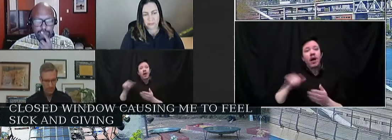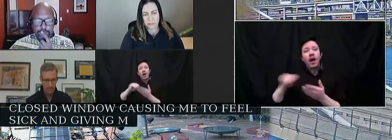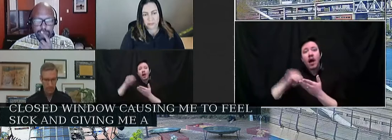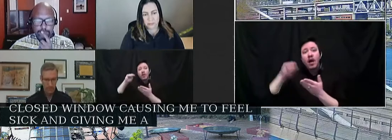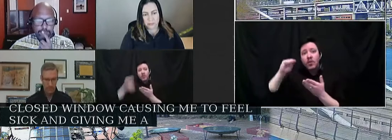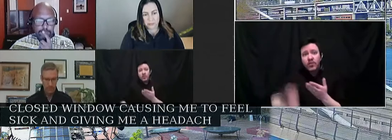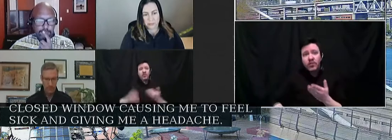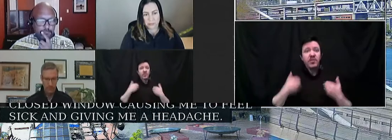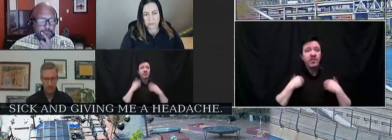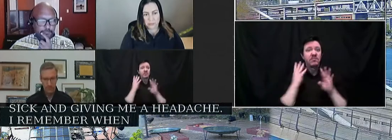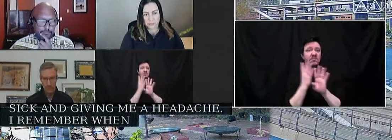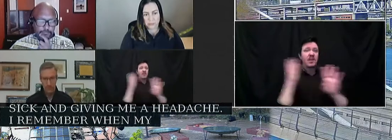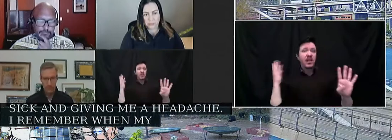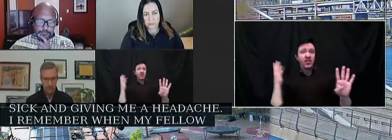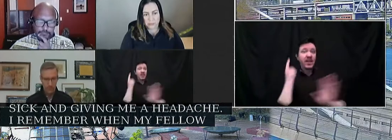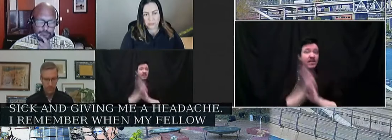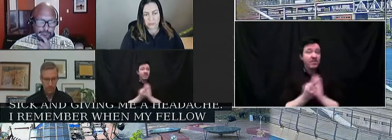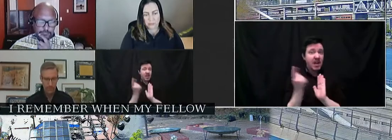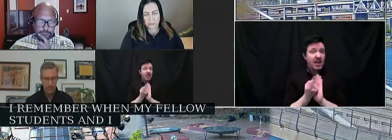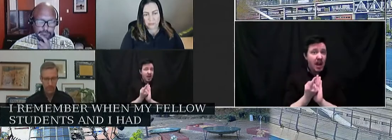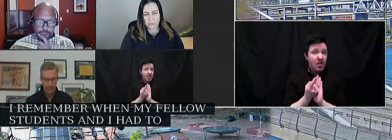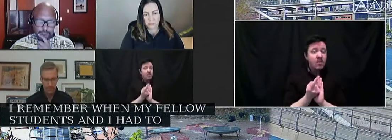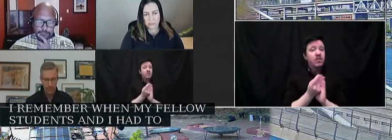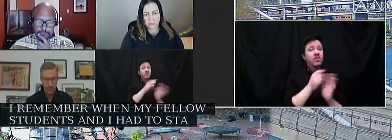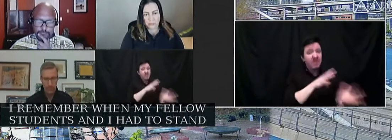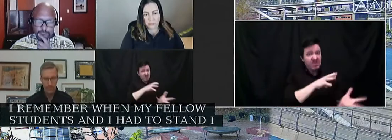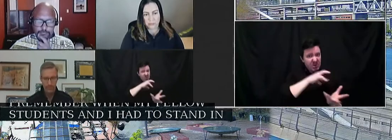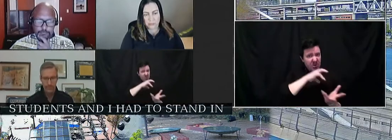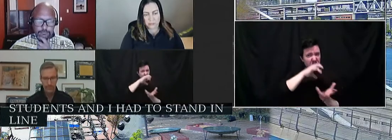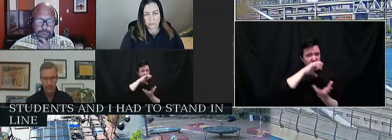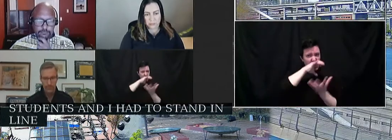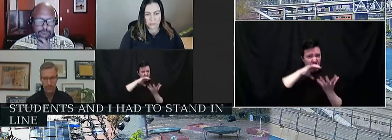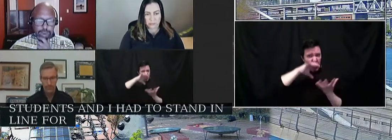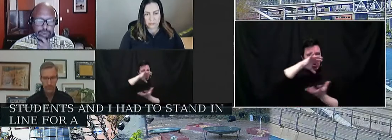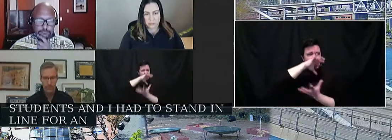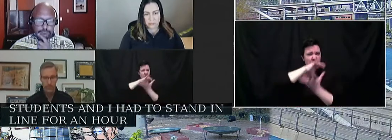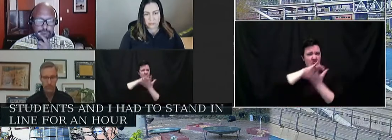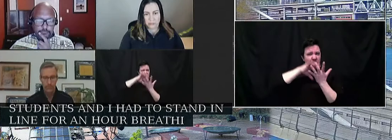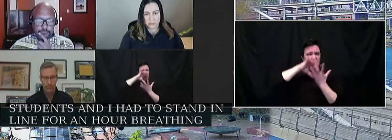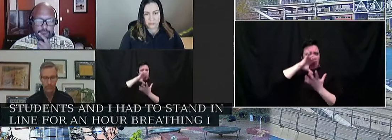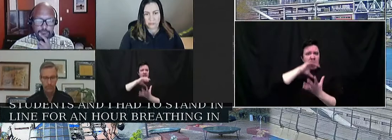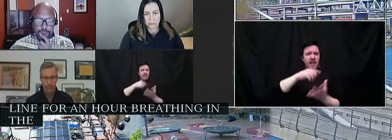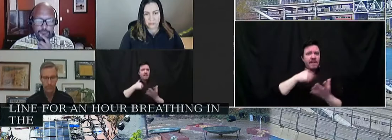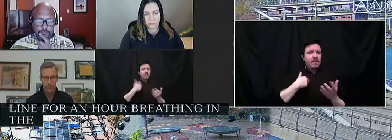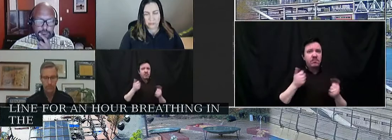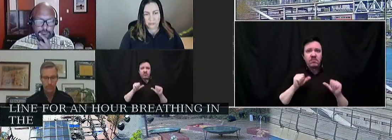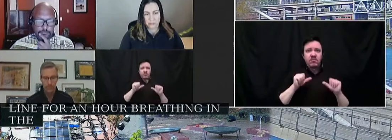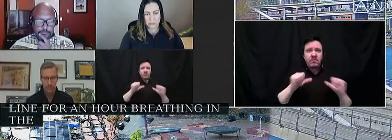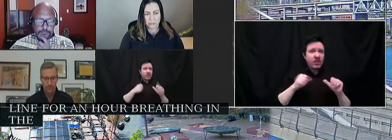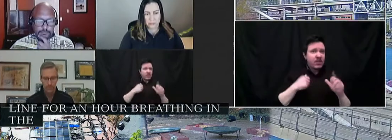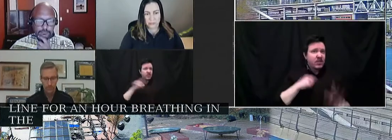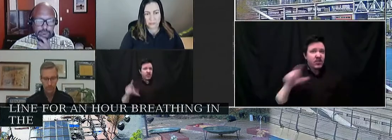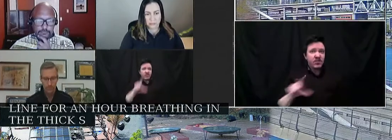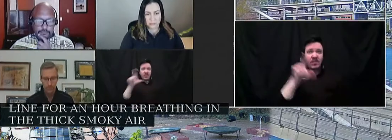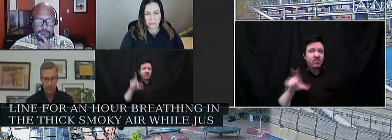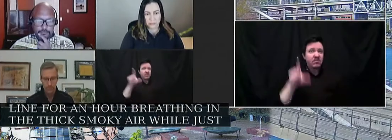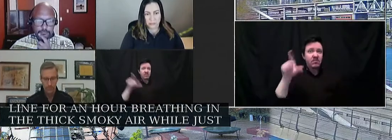had to stand in line for about an hour breathing in the thick smoky air while just trying to check out books for the semester.